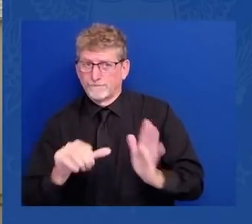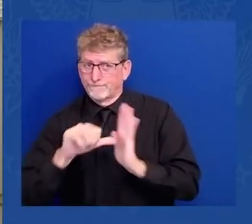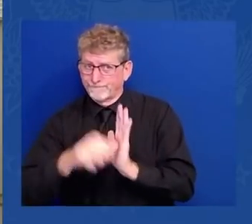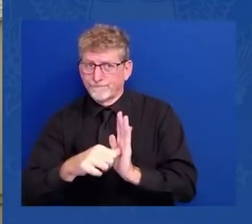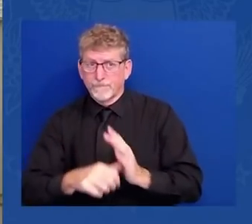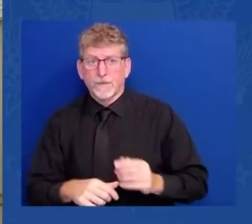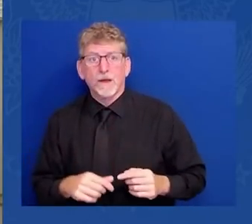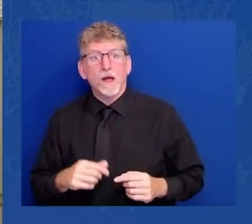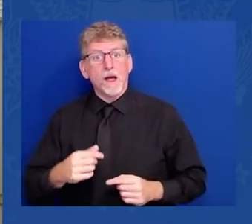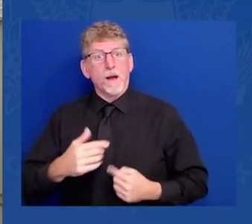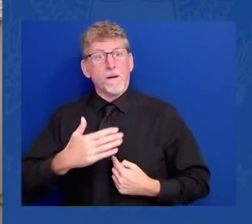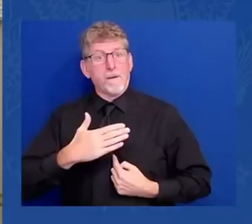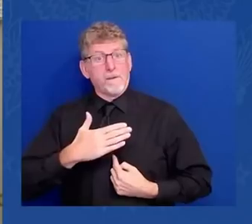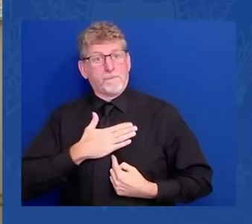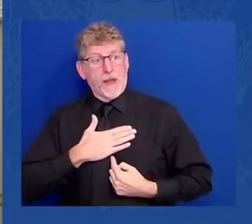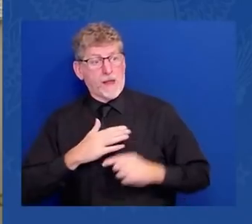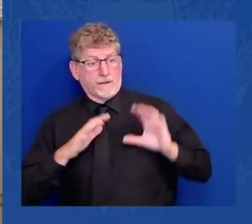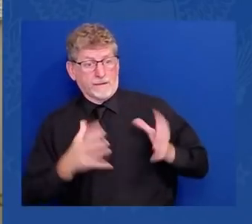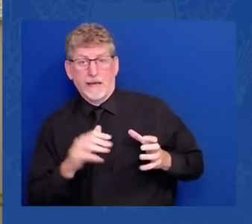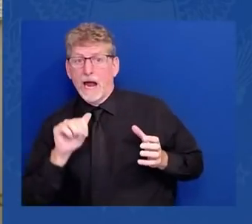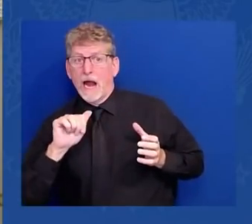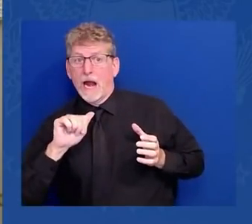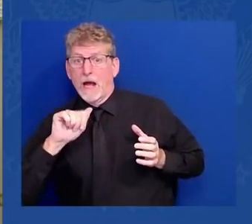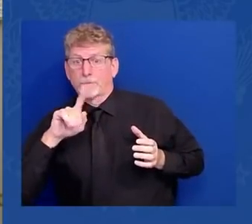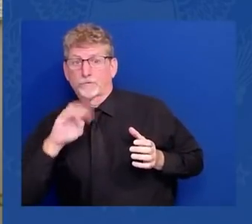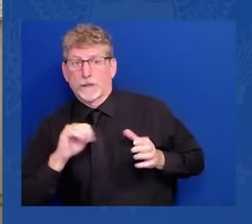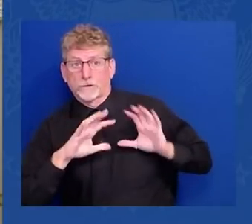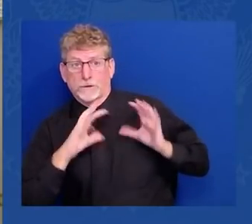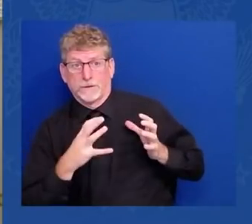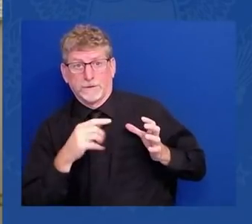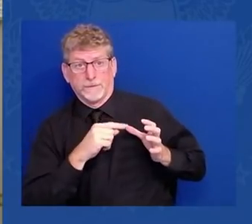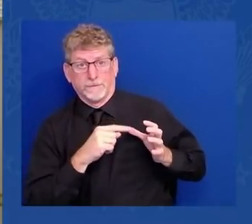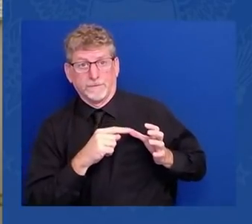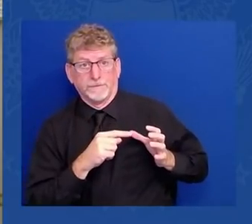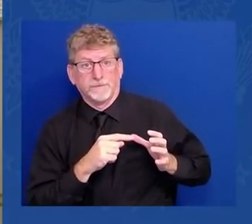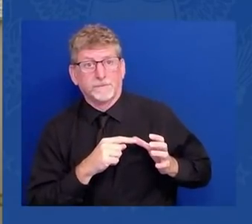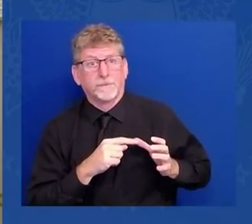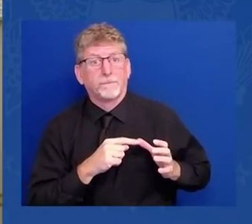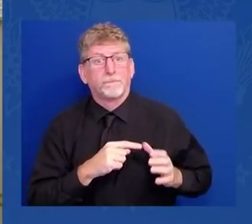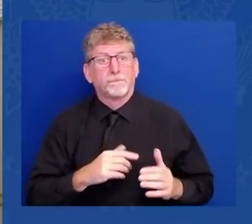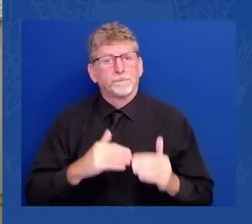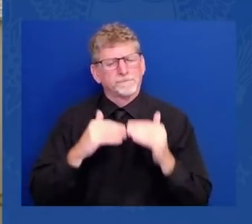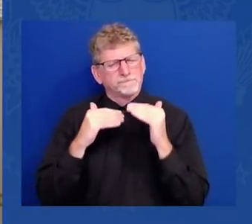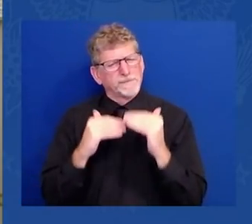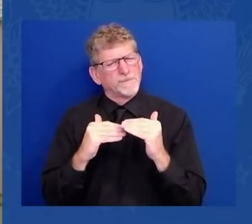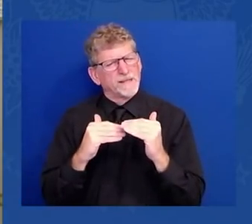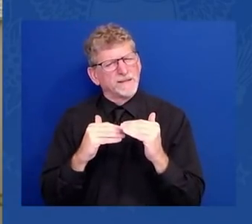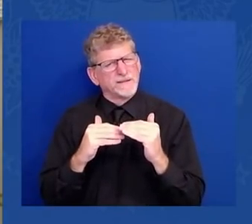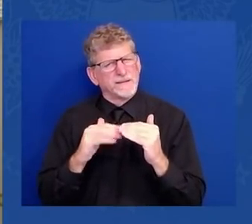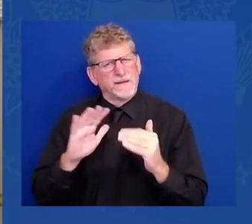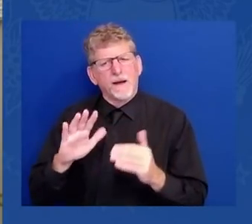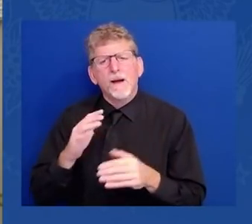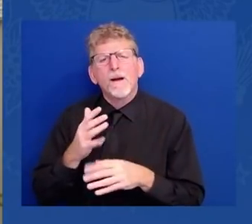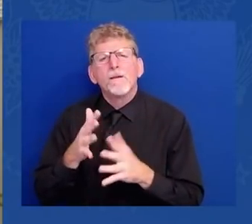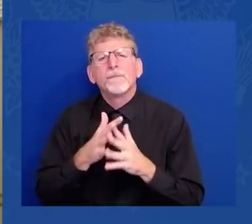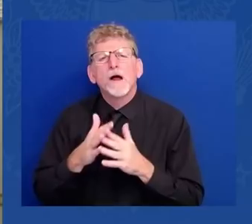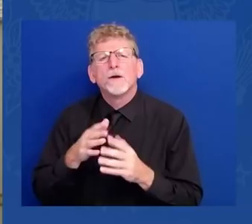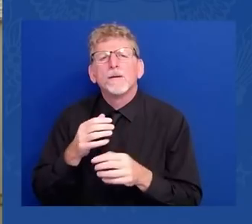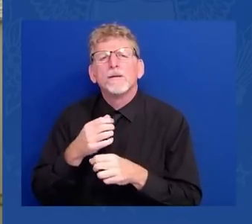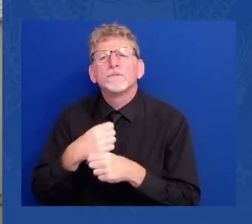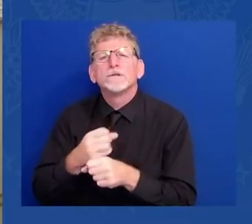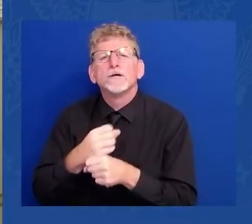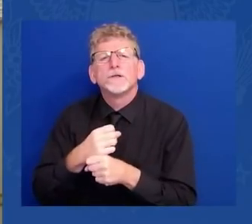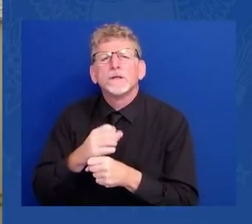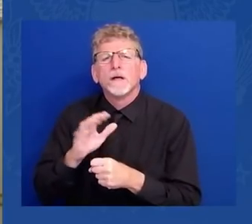energy production. That's simply not true. Even amid the pandemic, companies in the United States pumped more